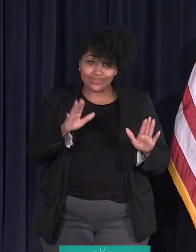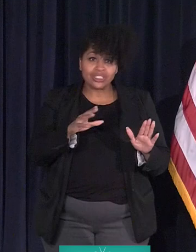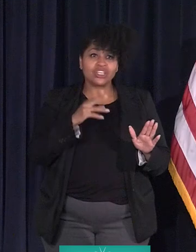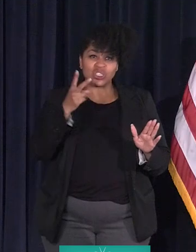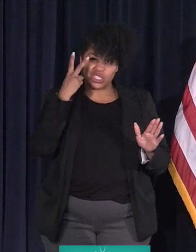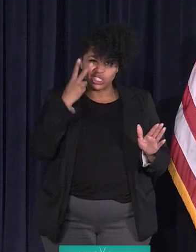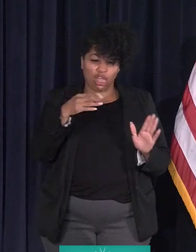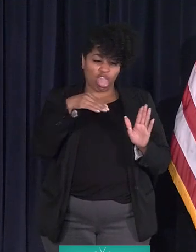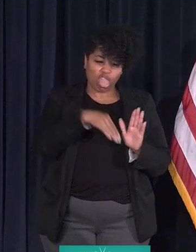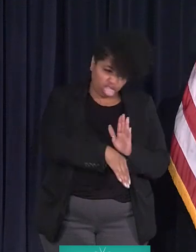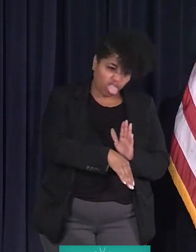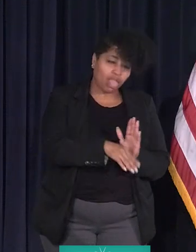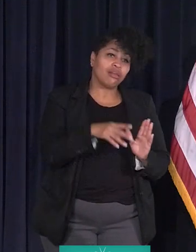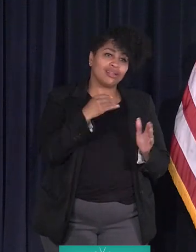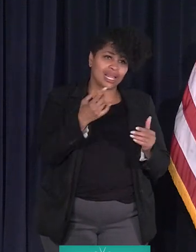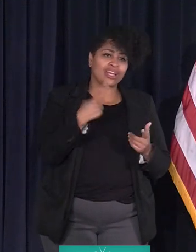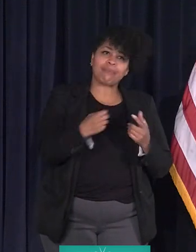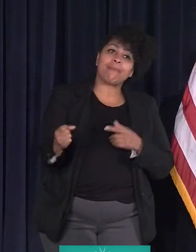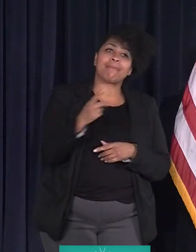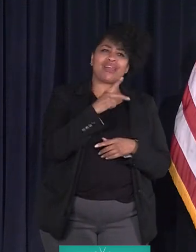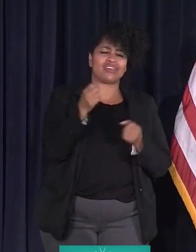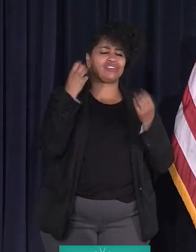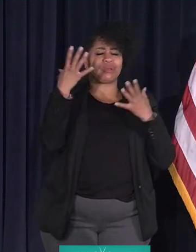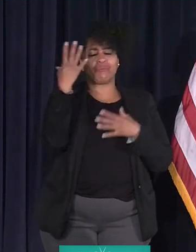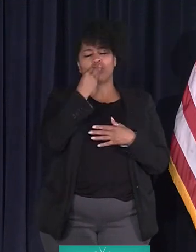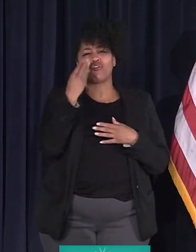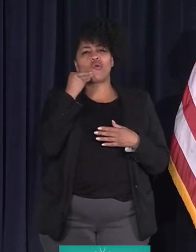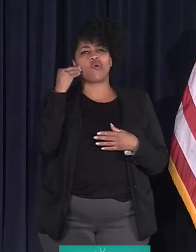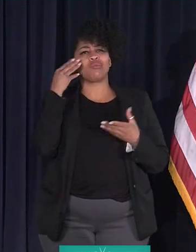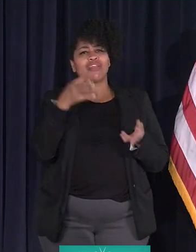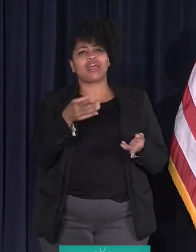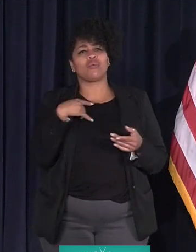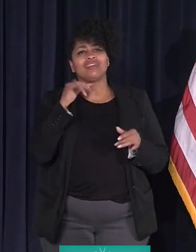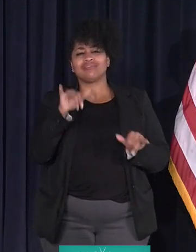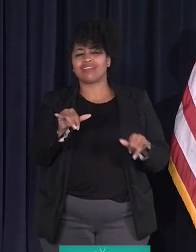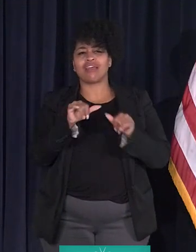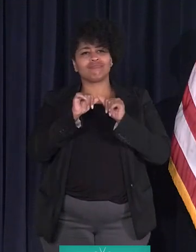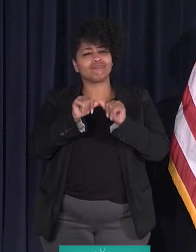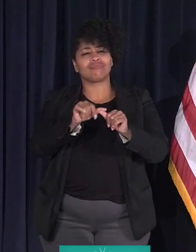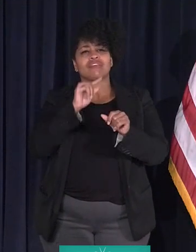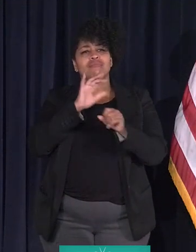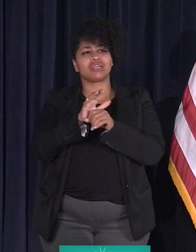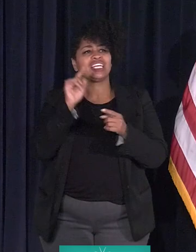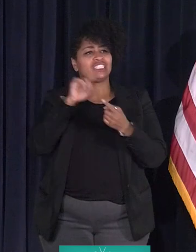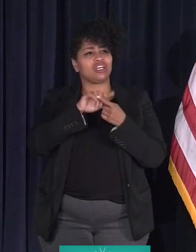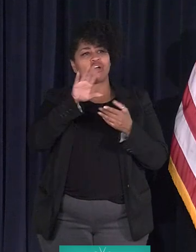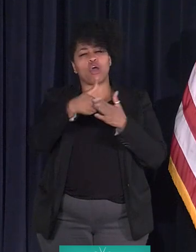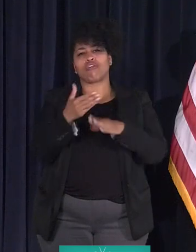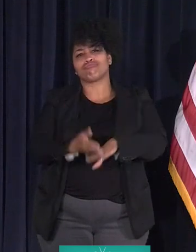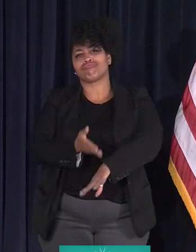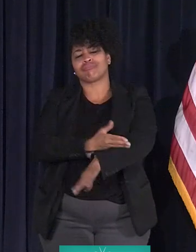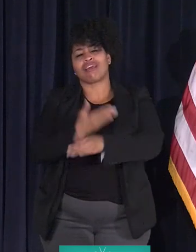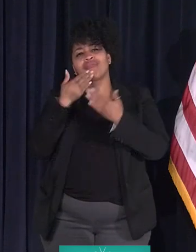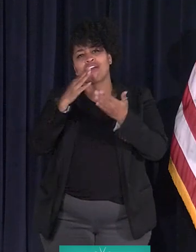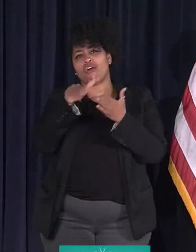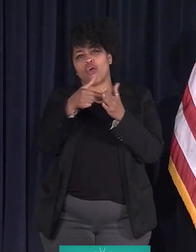coming back. But you've got so many beautiful houses there. And we're going to stay committed until we get it all the way back. But thank you for all you've done.